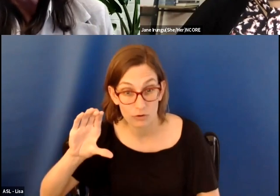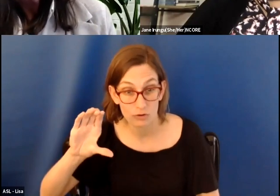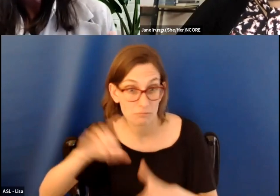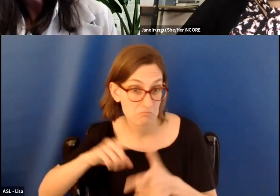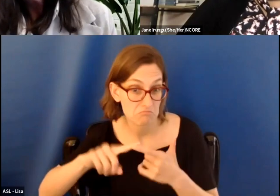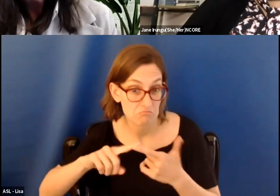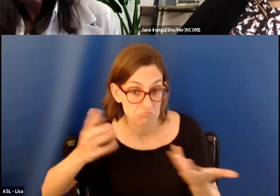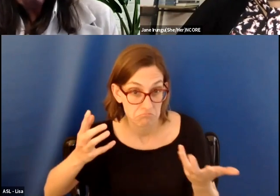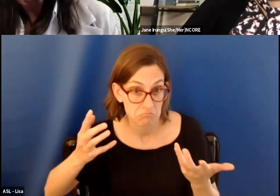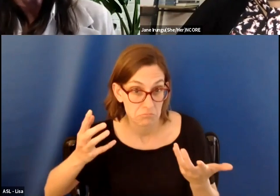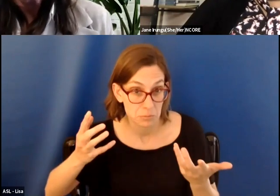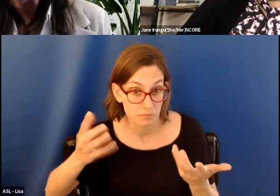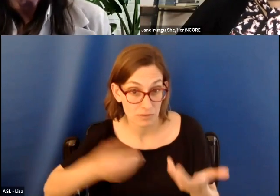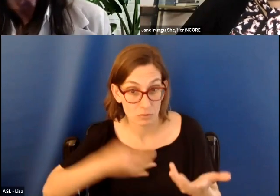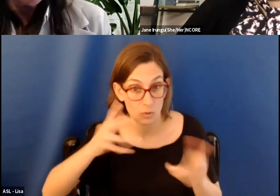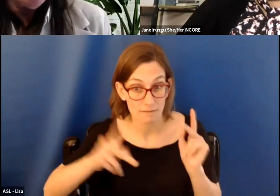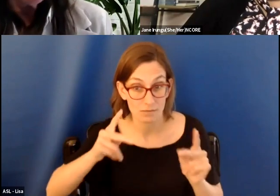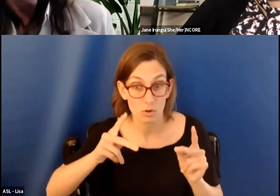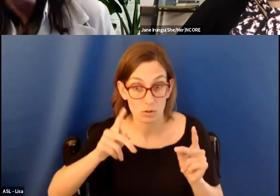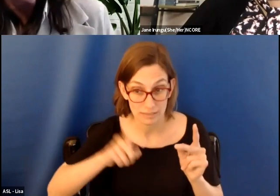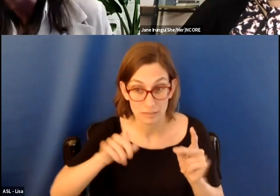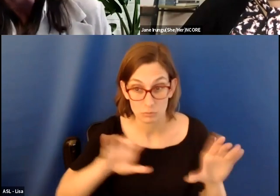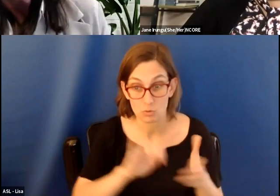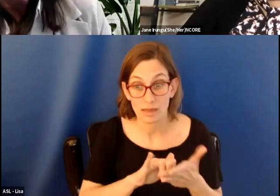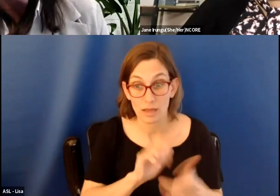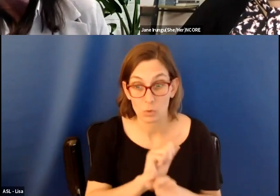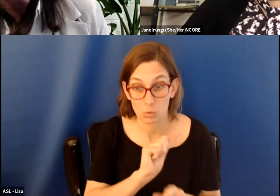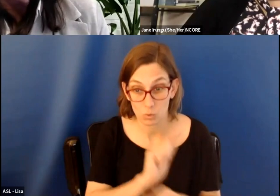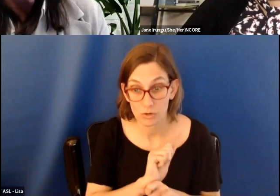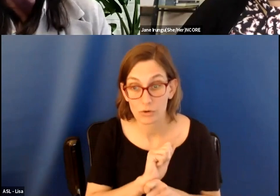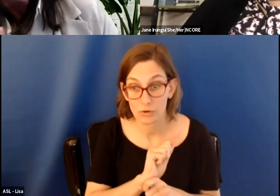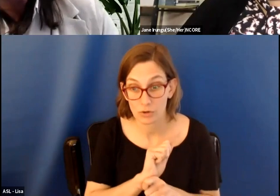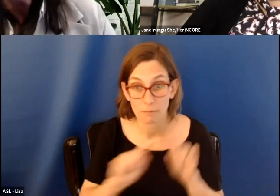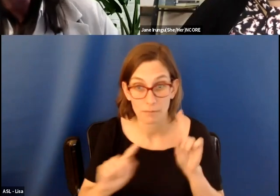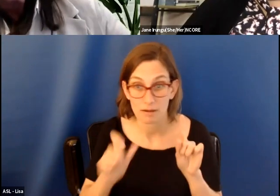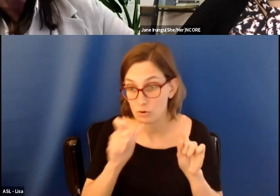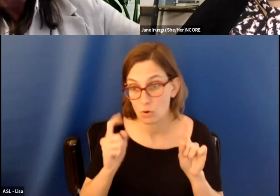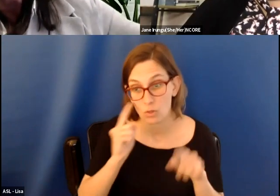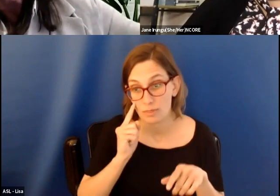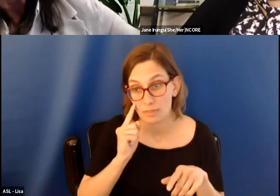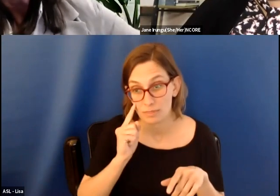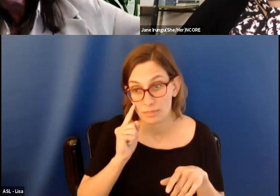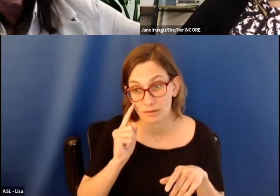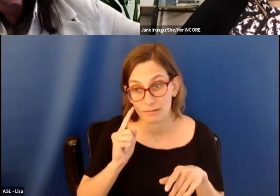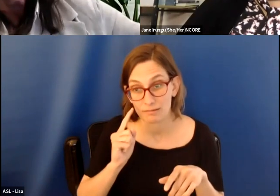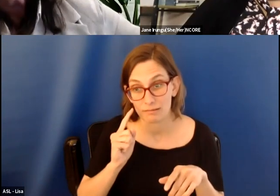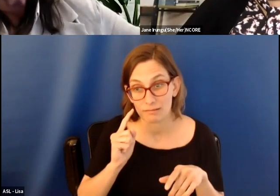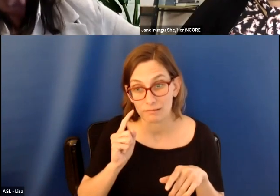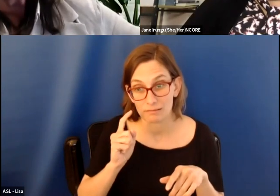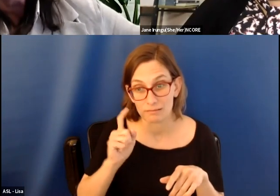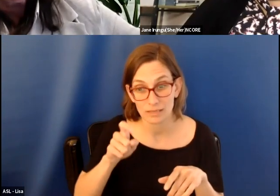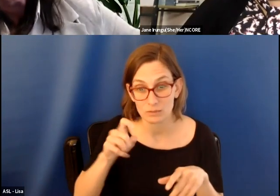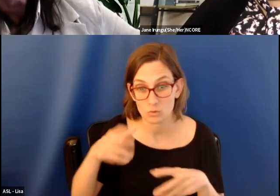think then the, the white folks need to be doing this work. Um, but I don't think that you need to hold up the process to move